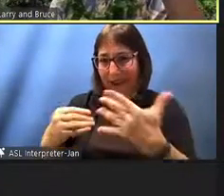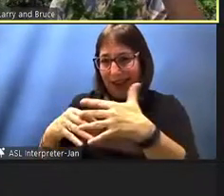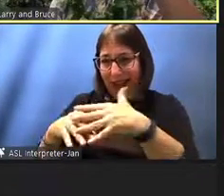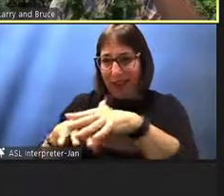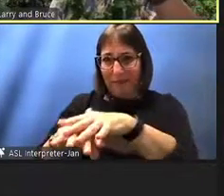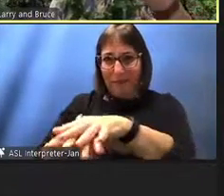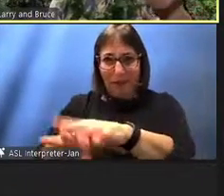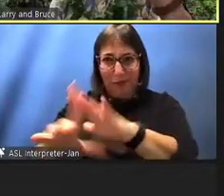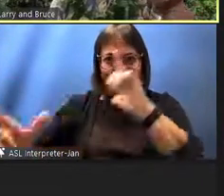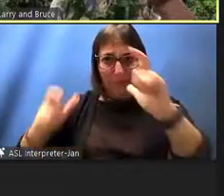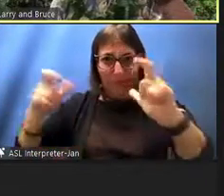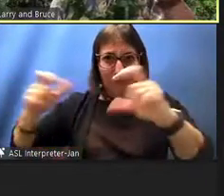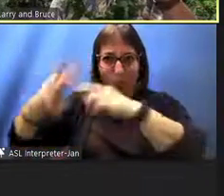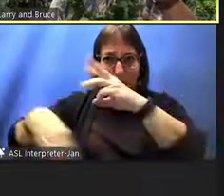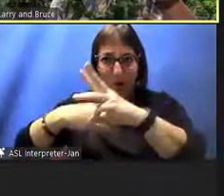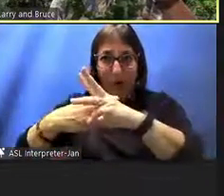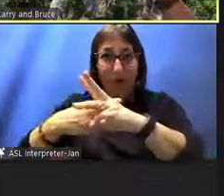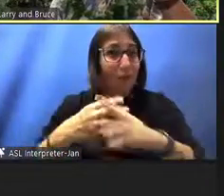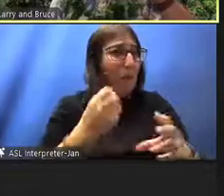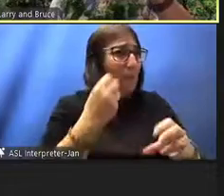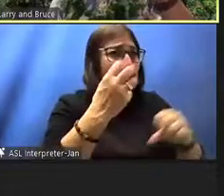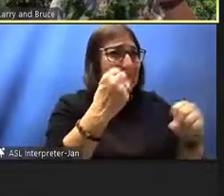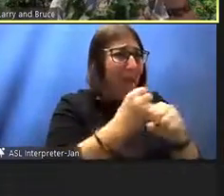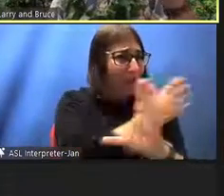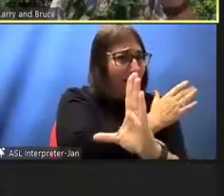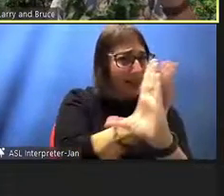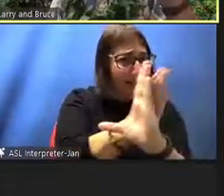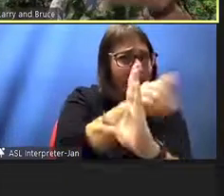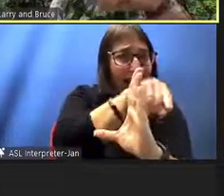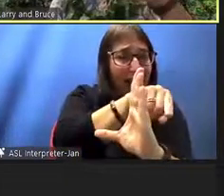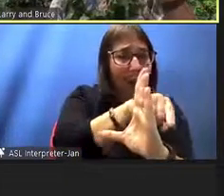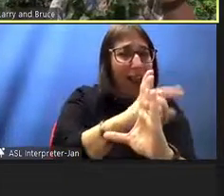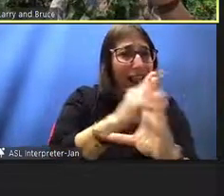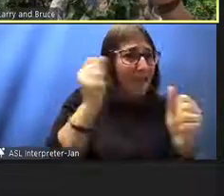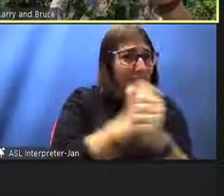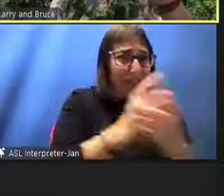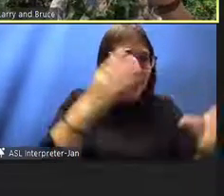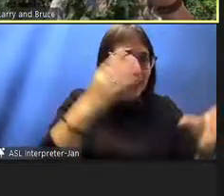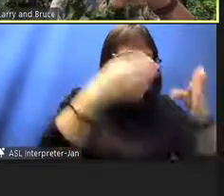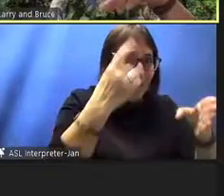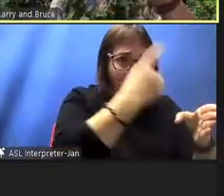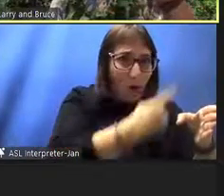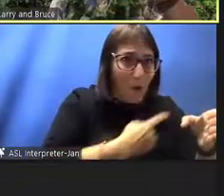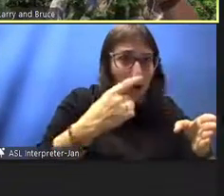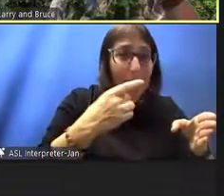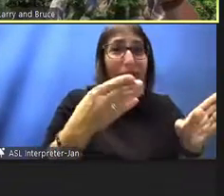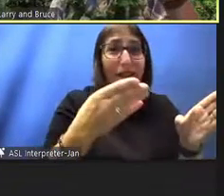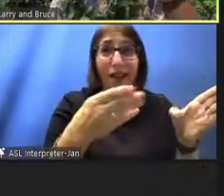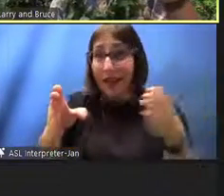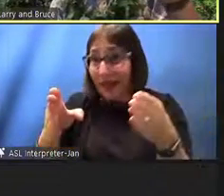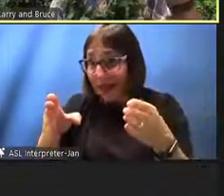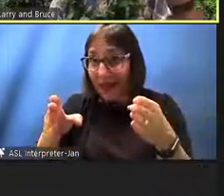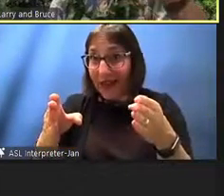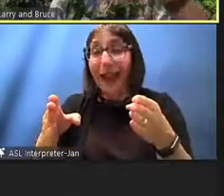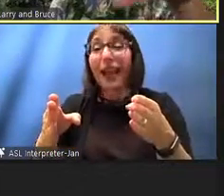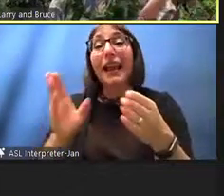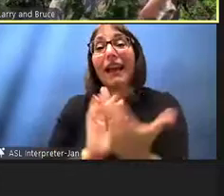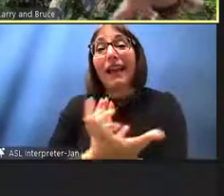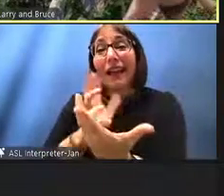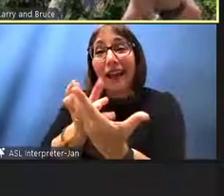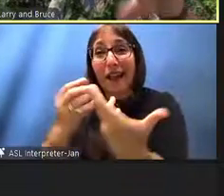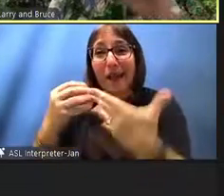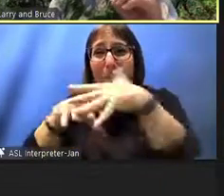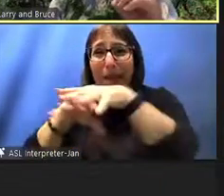larger world and for hawaii it wasn't french it wasn't russian although those people were here trying to